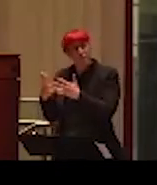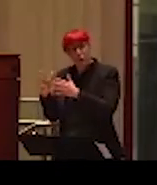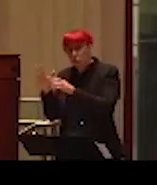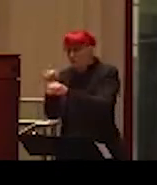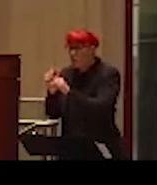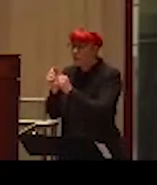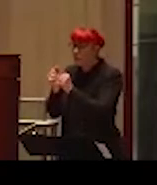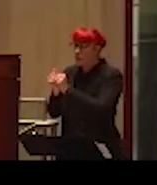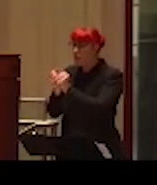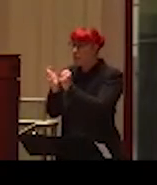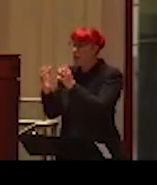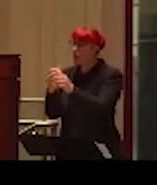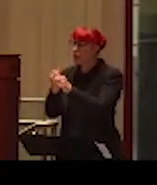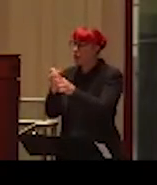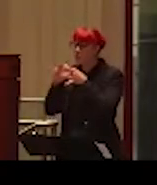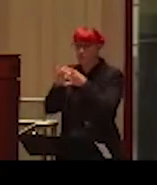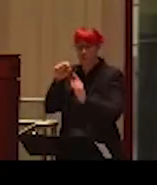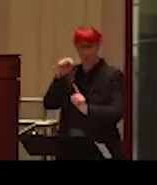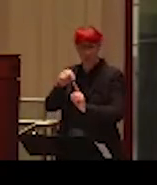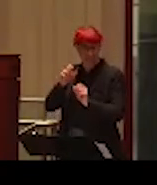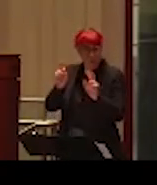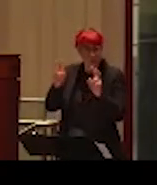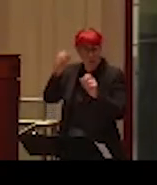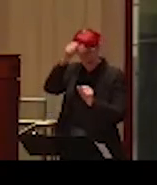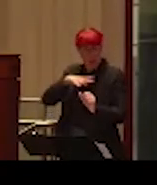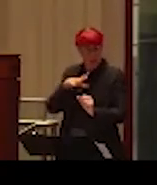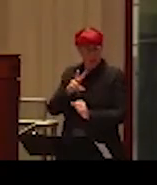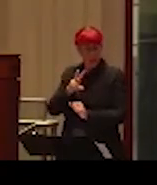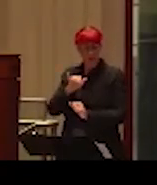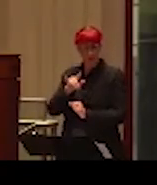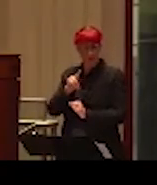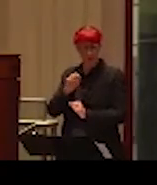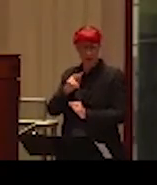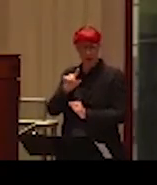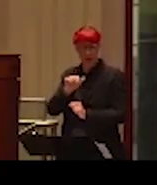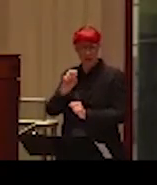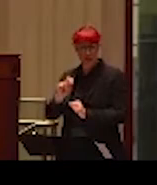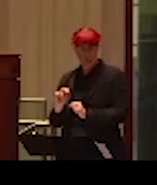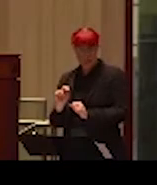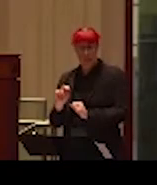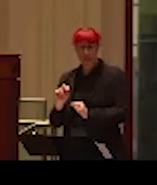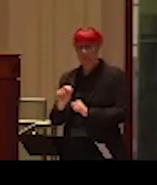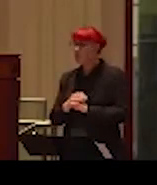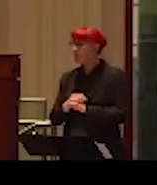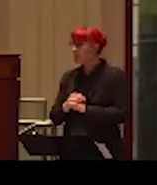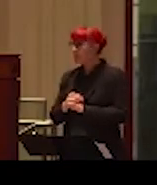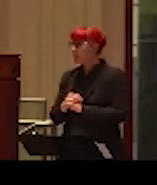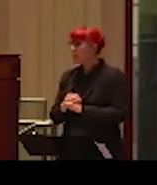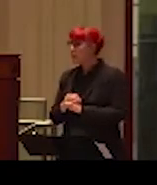There are many people who inspired me for this award, and I would say it's Dr.